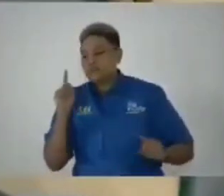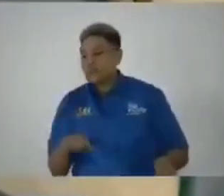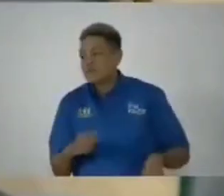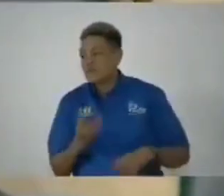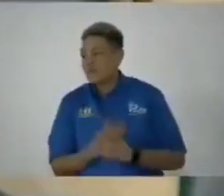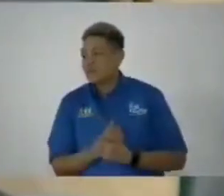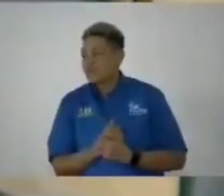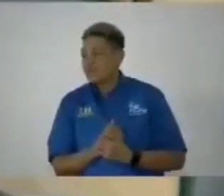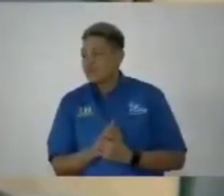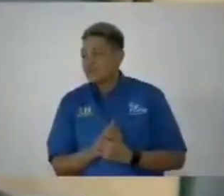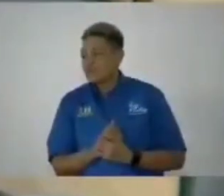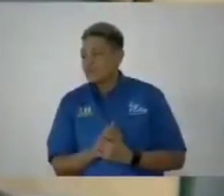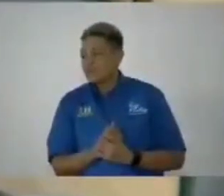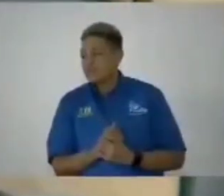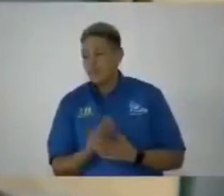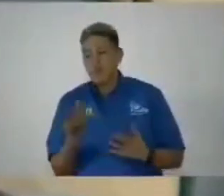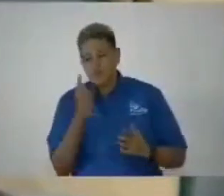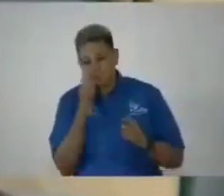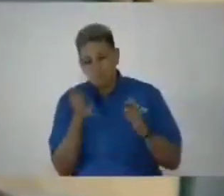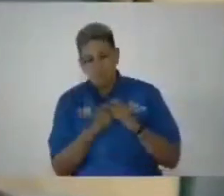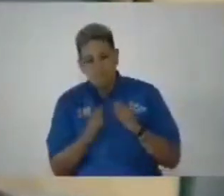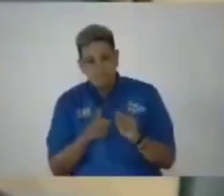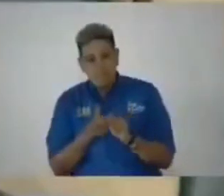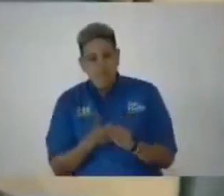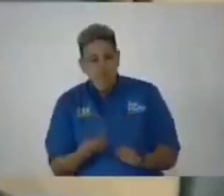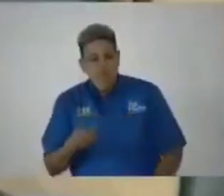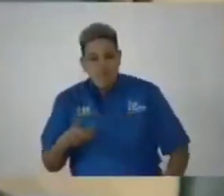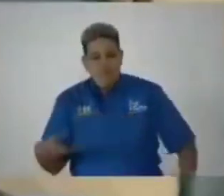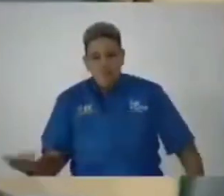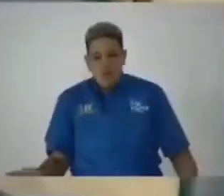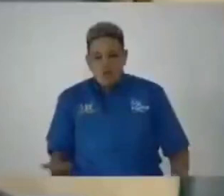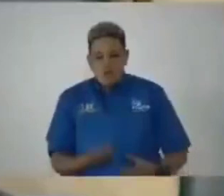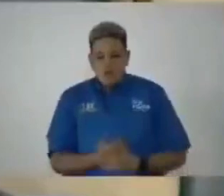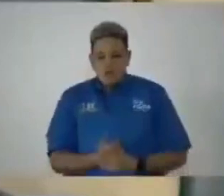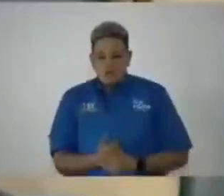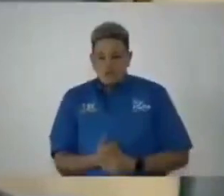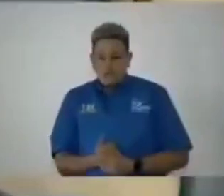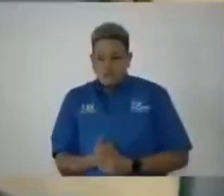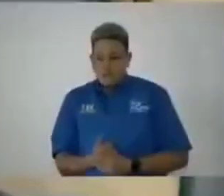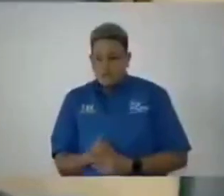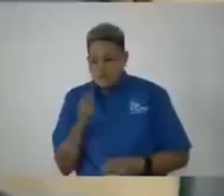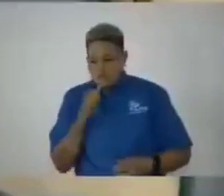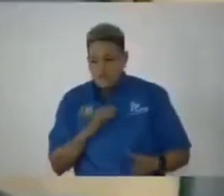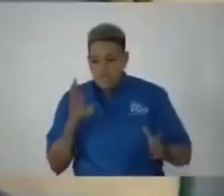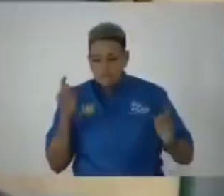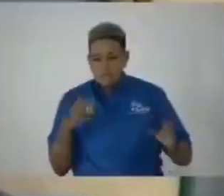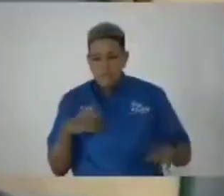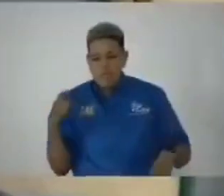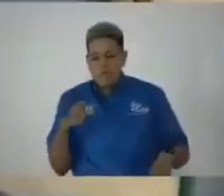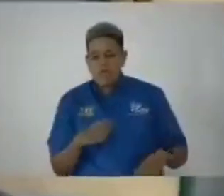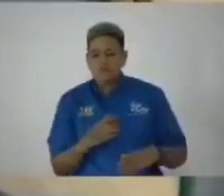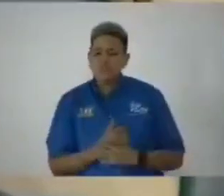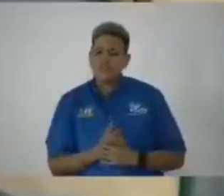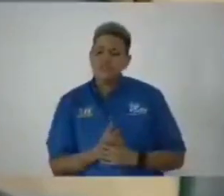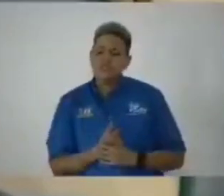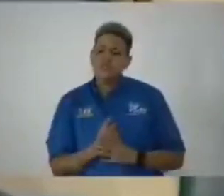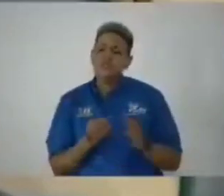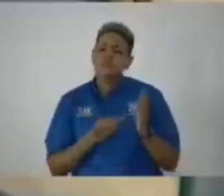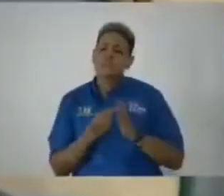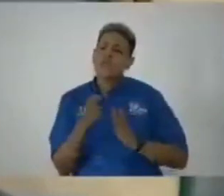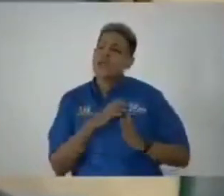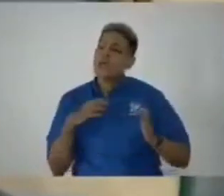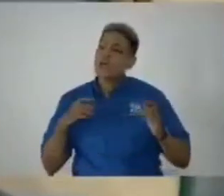Oh, I won't take your honor. And I asked Madam Chairman, sorry, Madam Speaker, the integrity